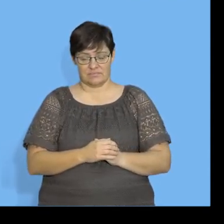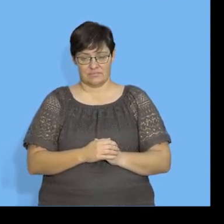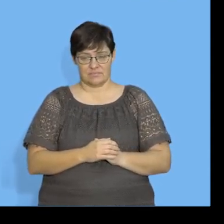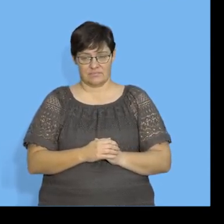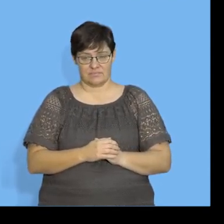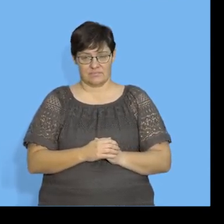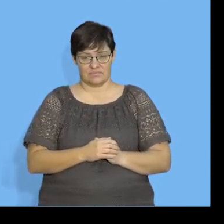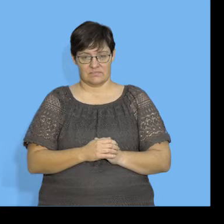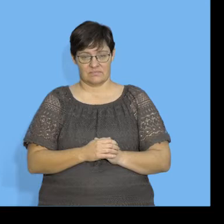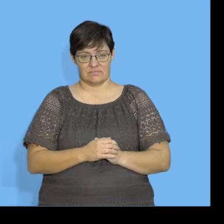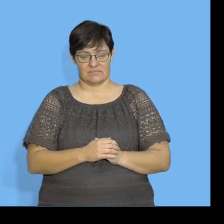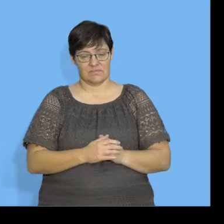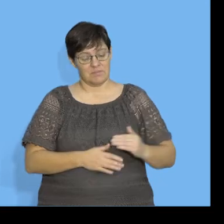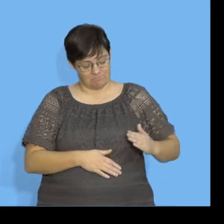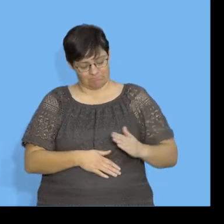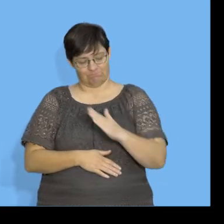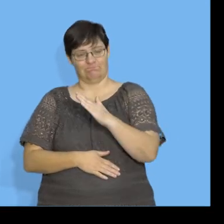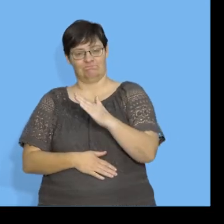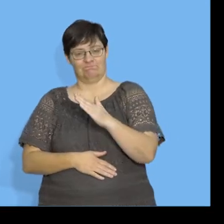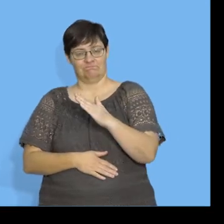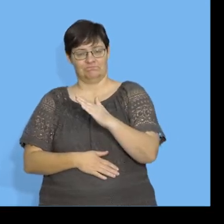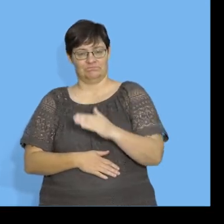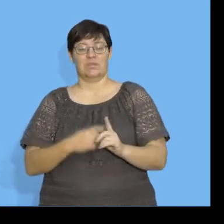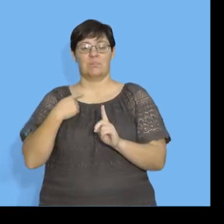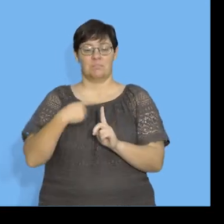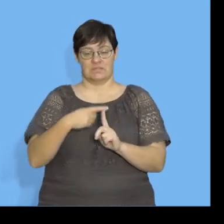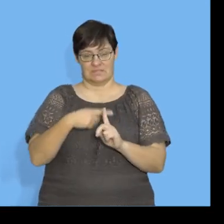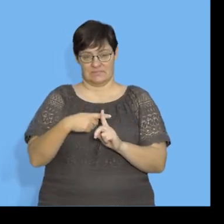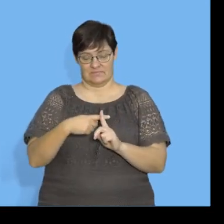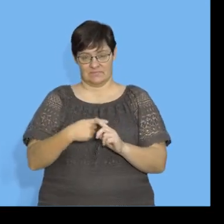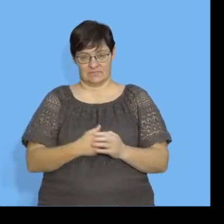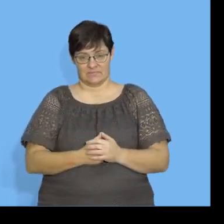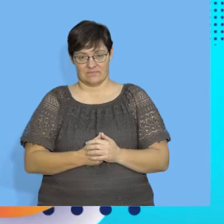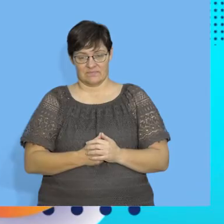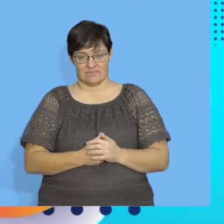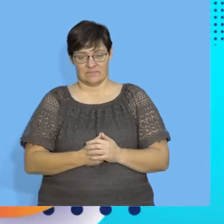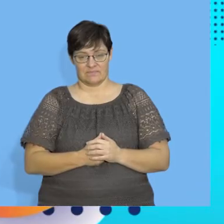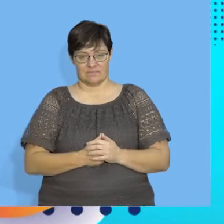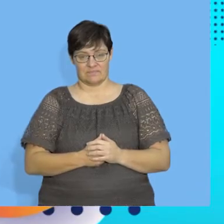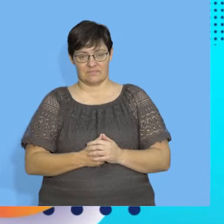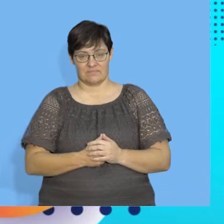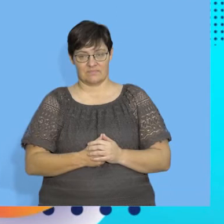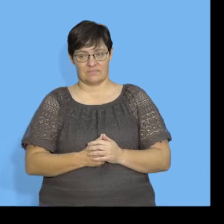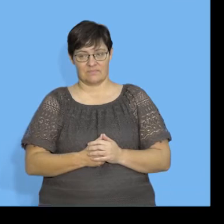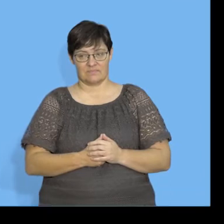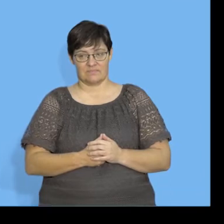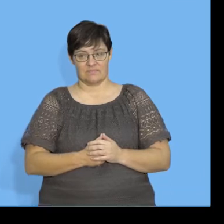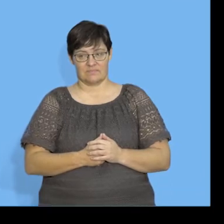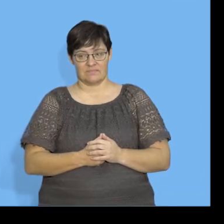Going up. So, it's positive. Okay. Let's see.